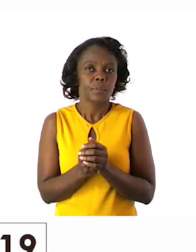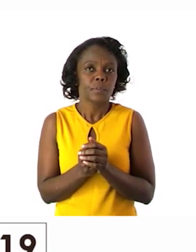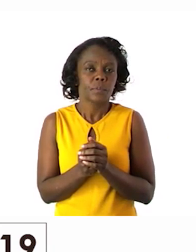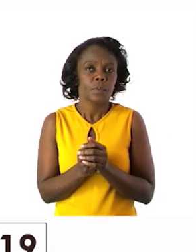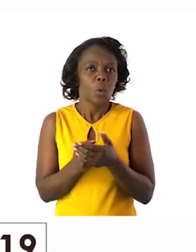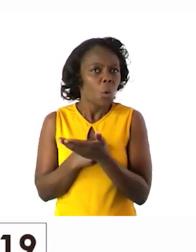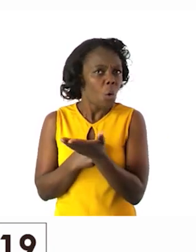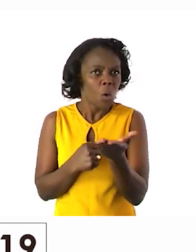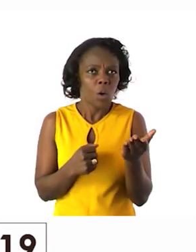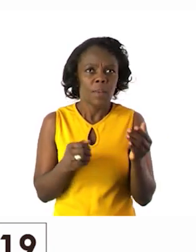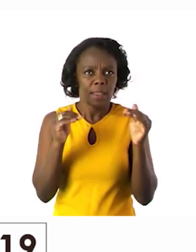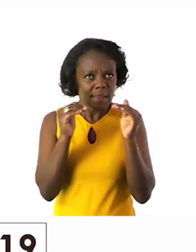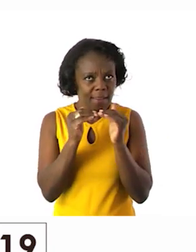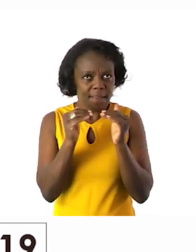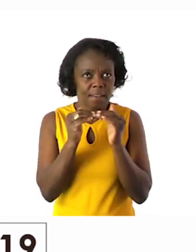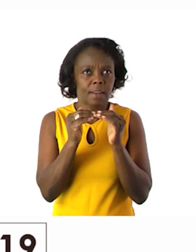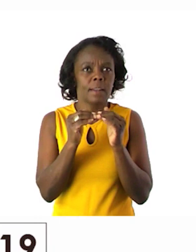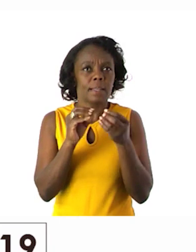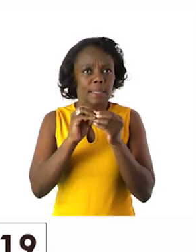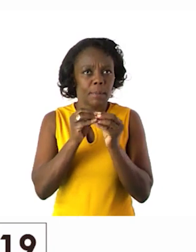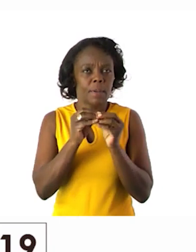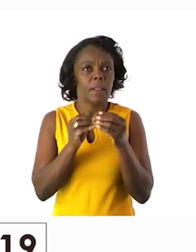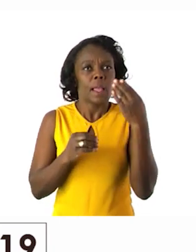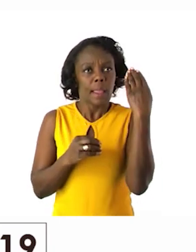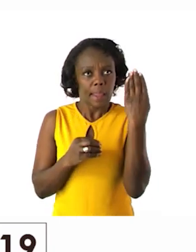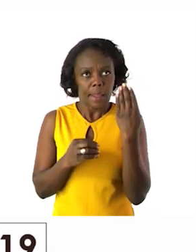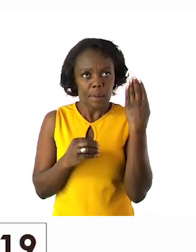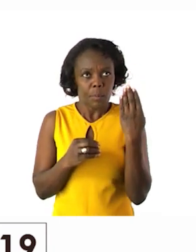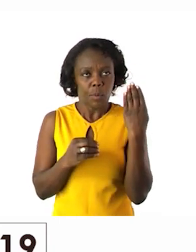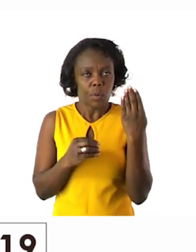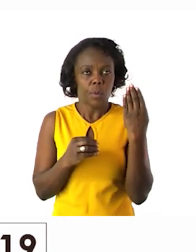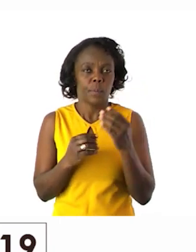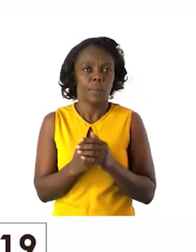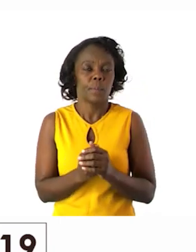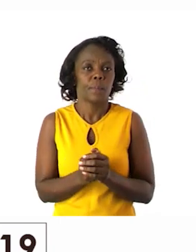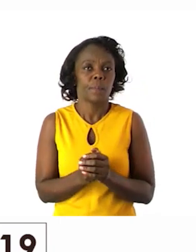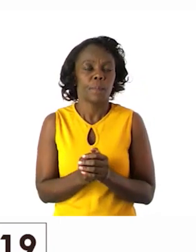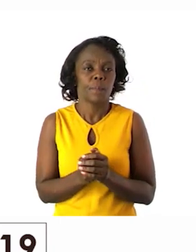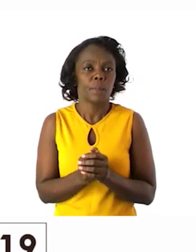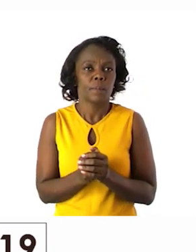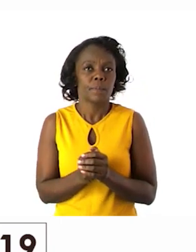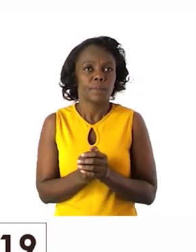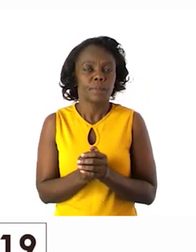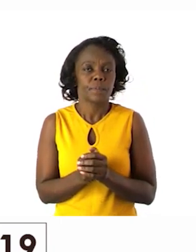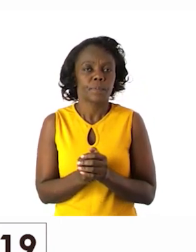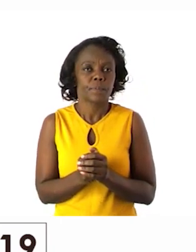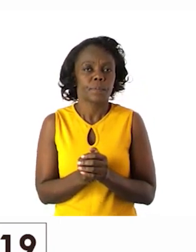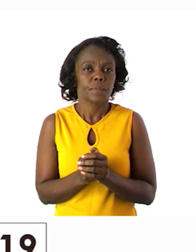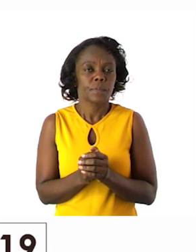all the even numbers in blue. Use color blue for the even numbers and color green for the odd numbers.